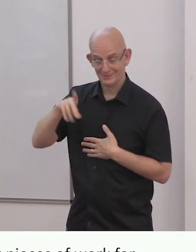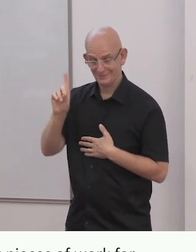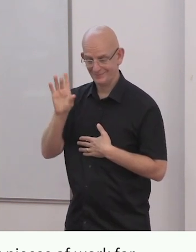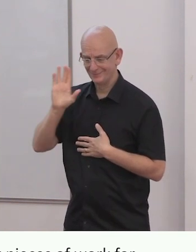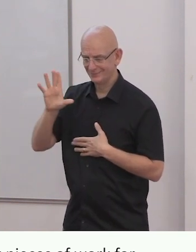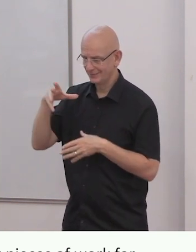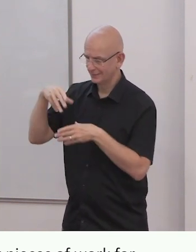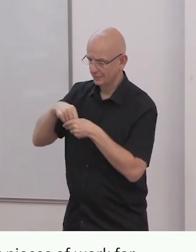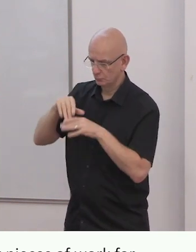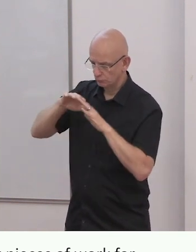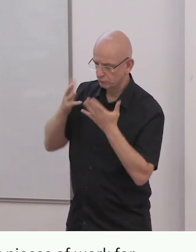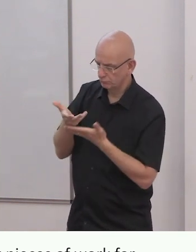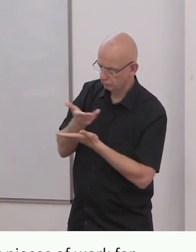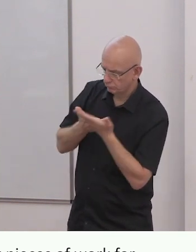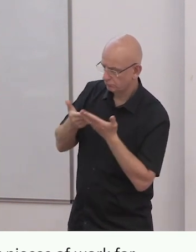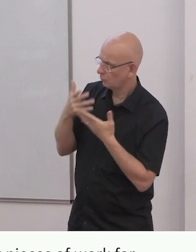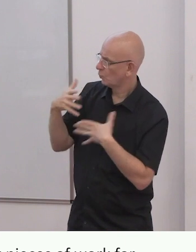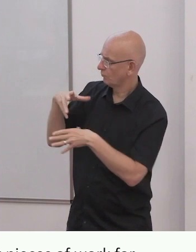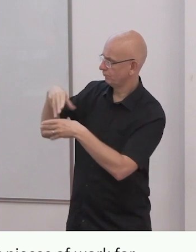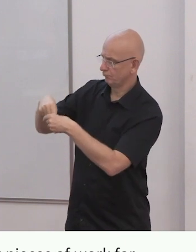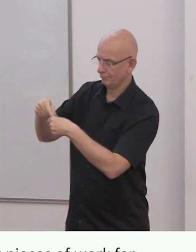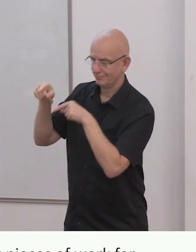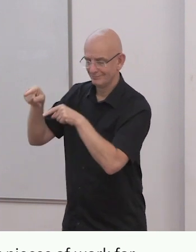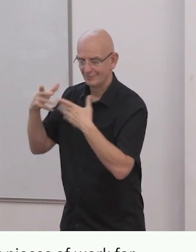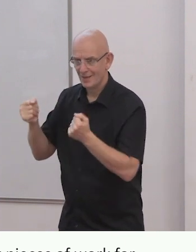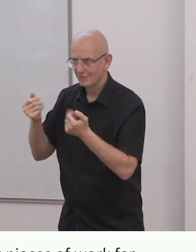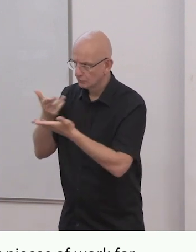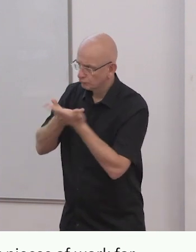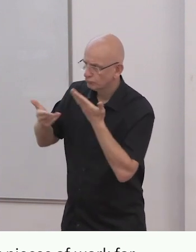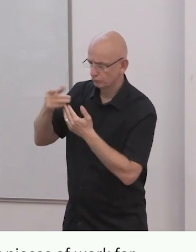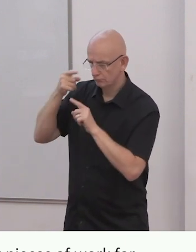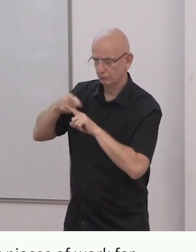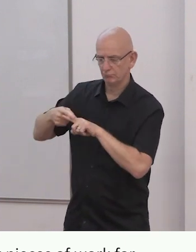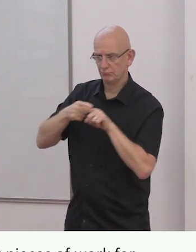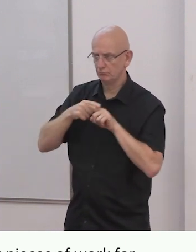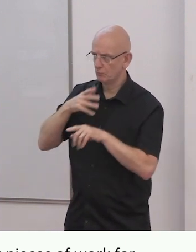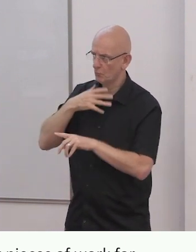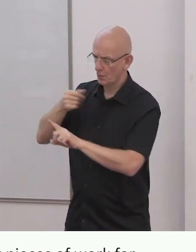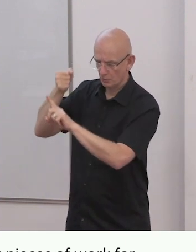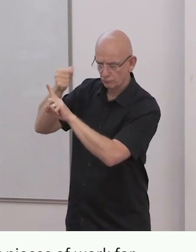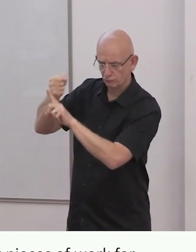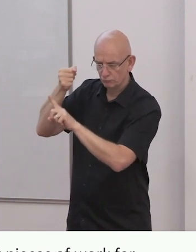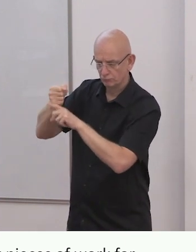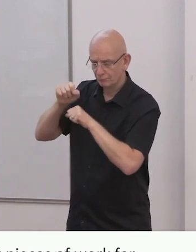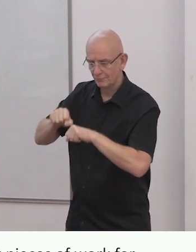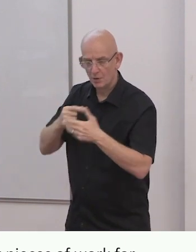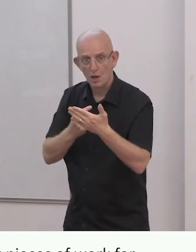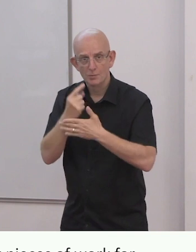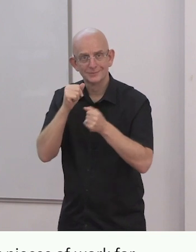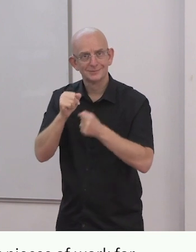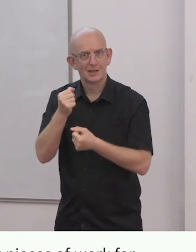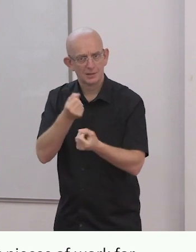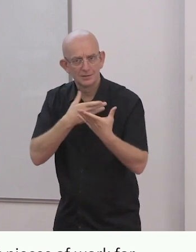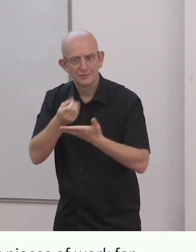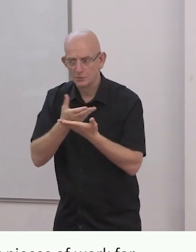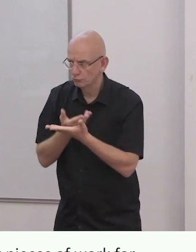and for the opportunities to share resources, knowledge and strategies. They also said that they needed